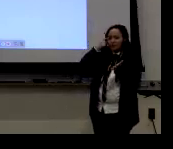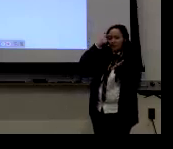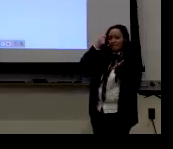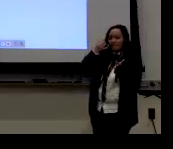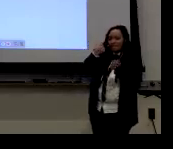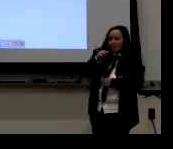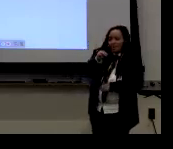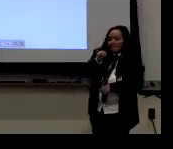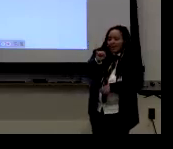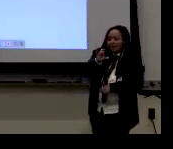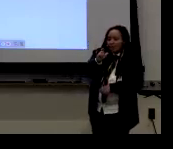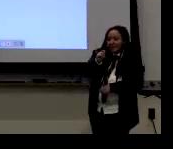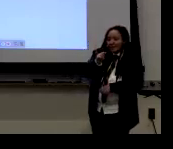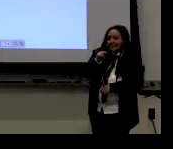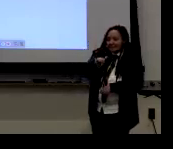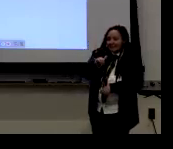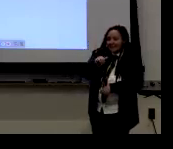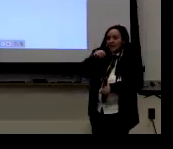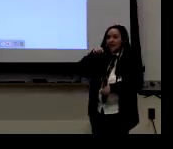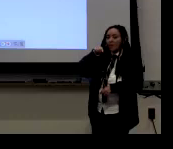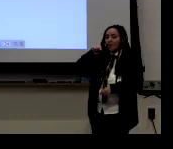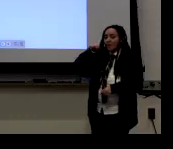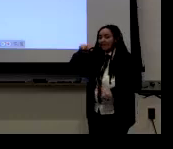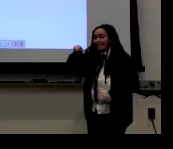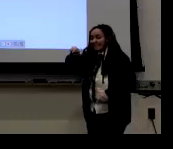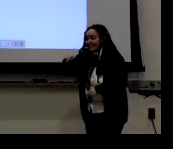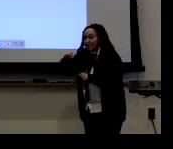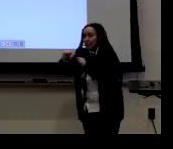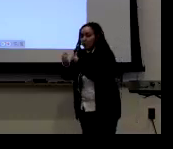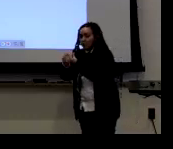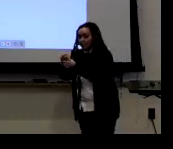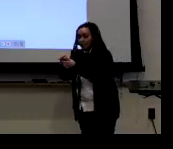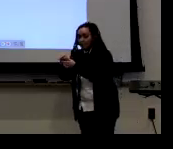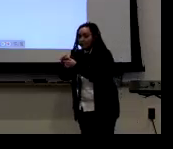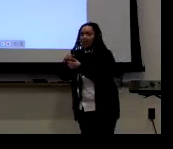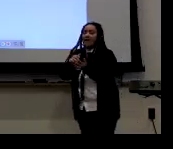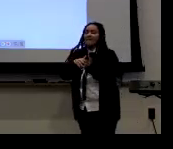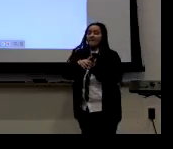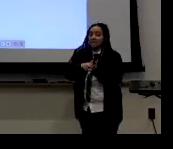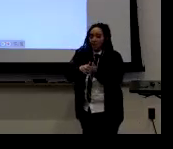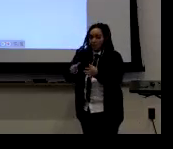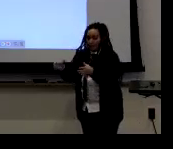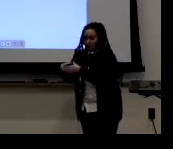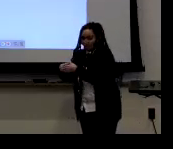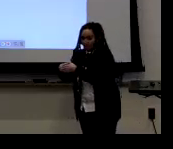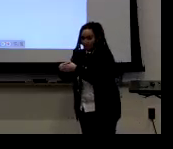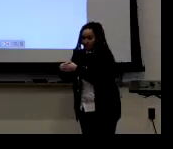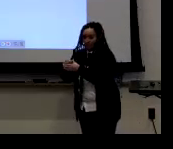So I appreciated doing this research for masculinity with this group.